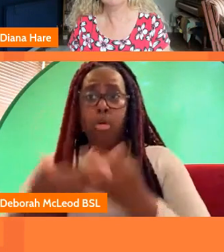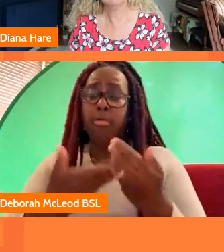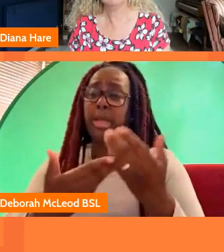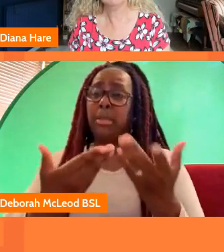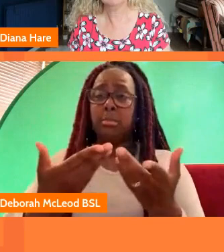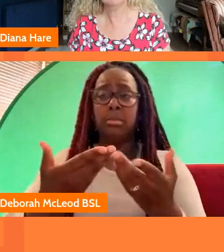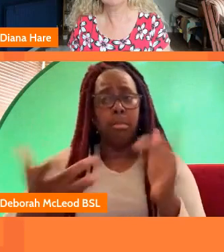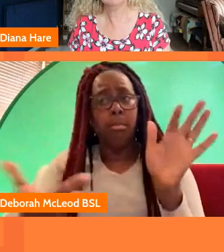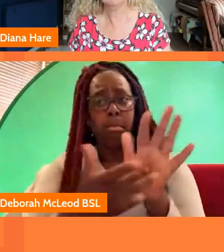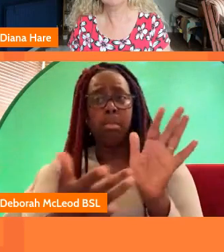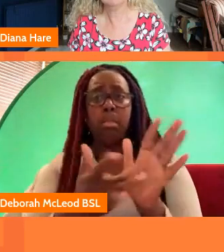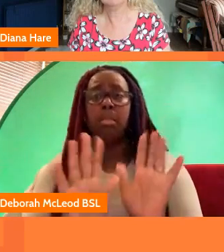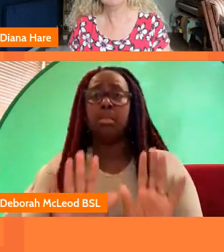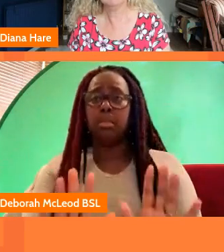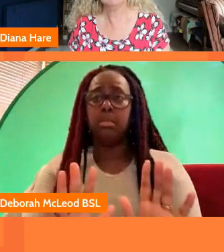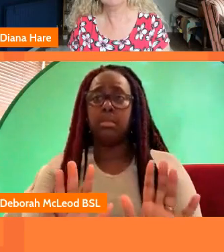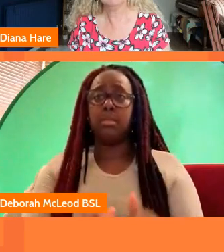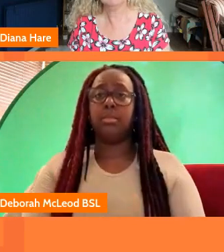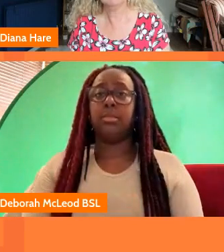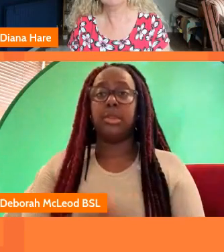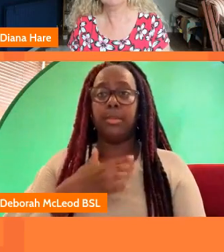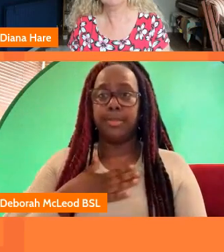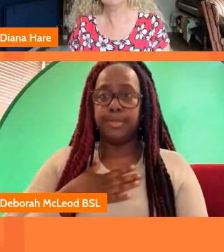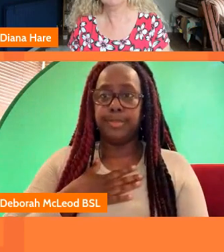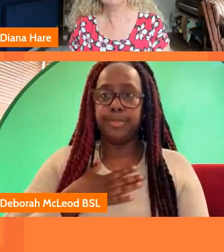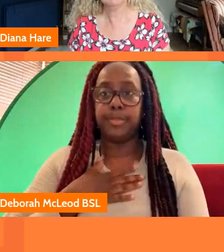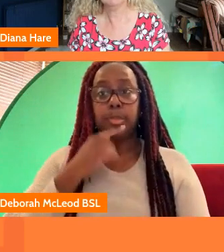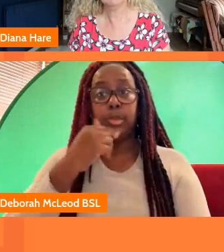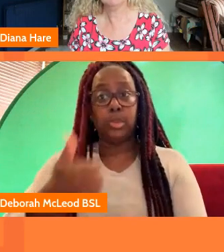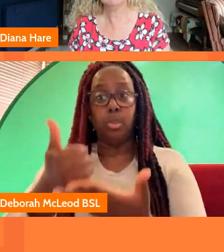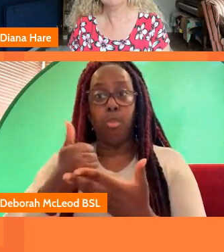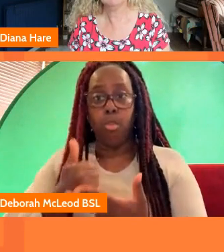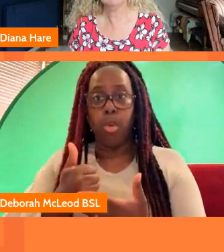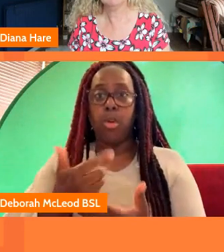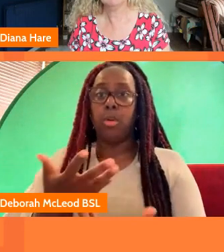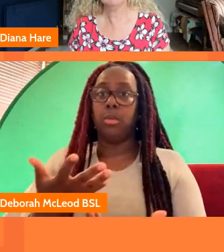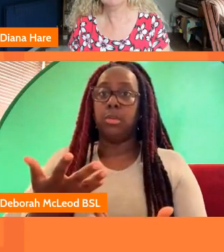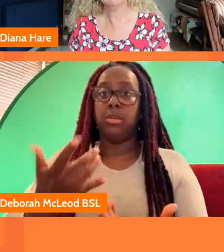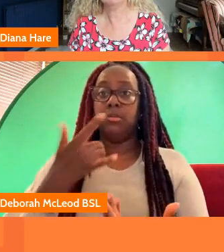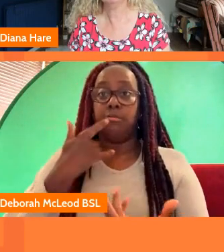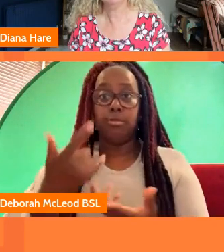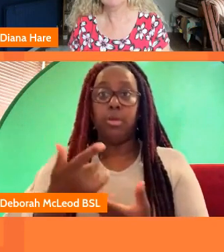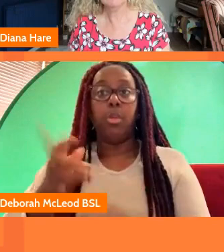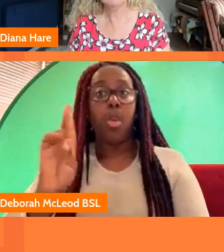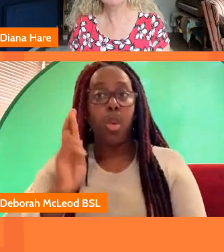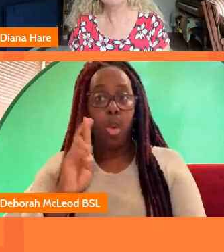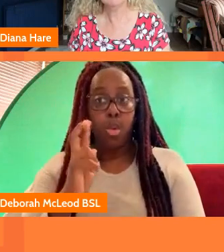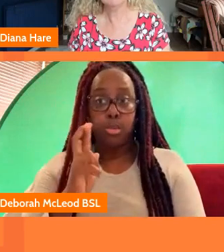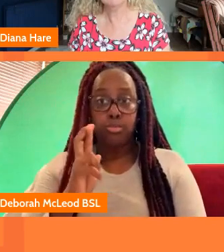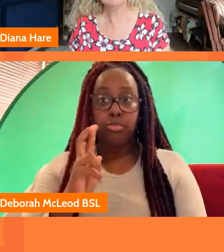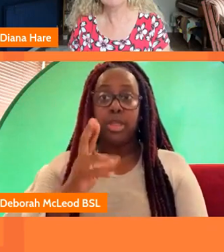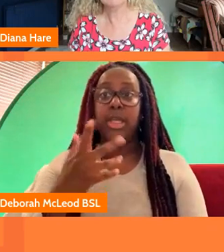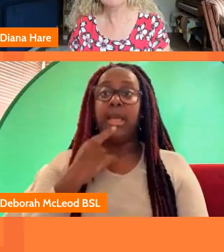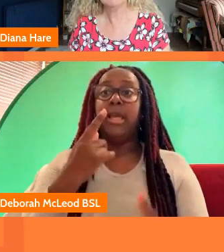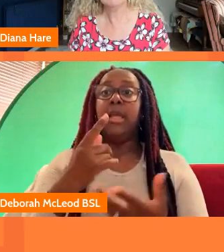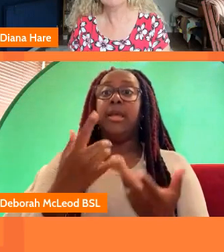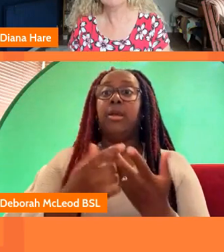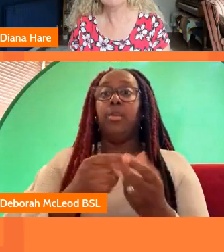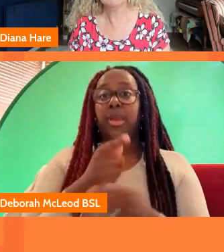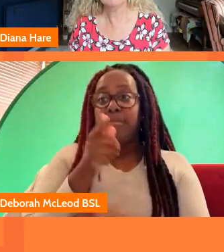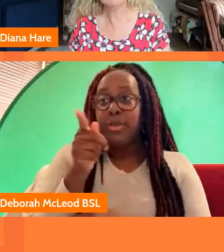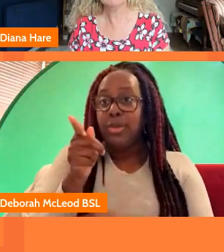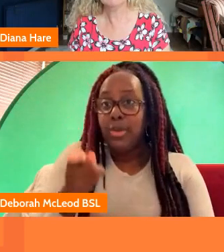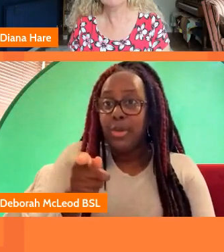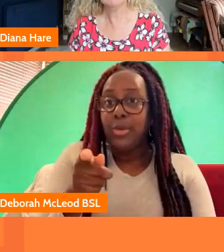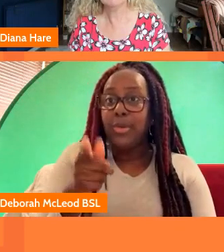um so excuse me we try and support that a lot through partnerships so we do a lot we've done things with you fiona we're doing something